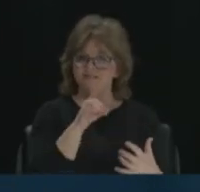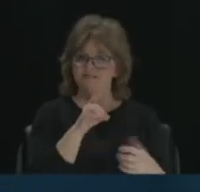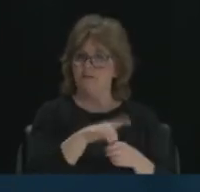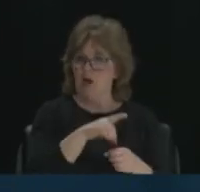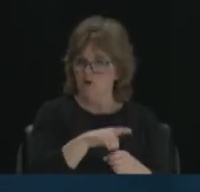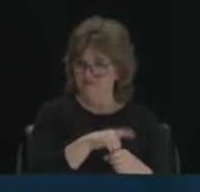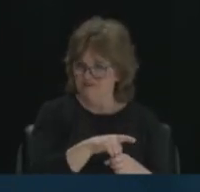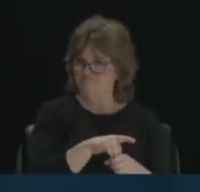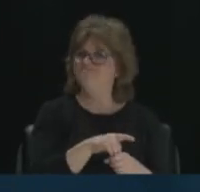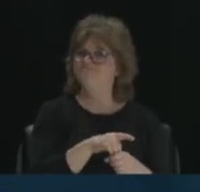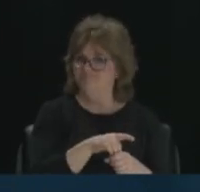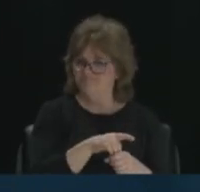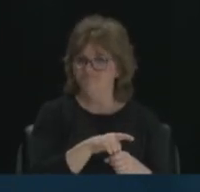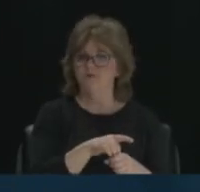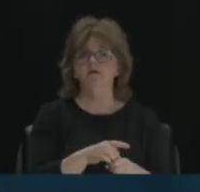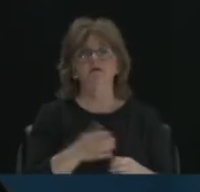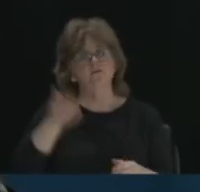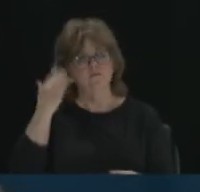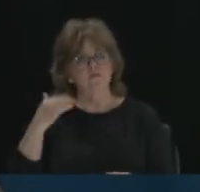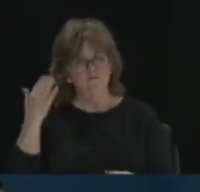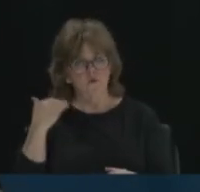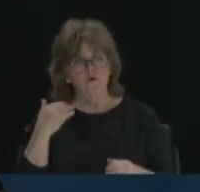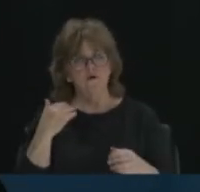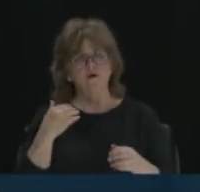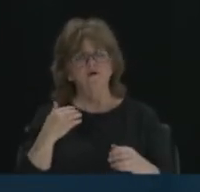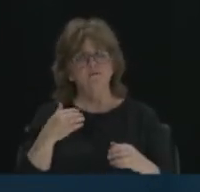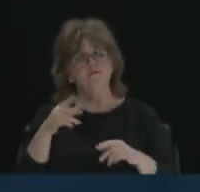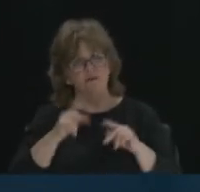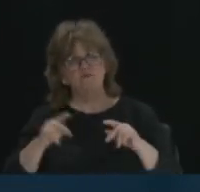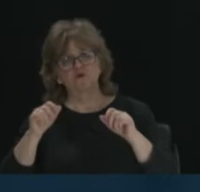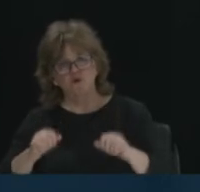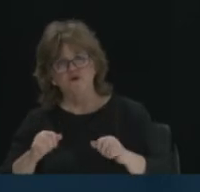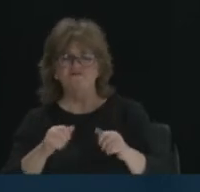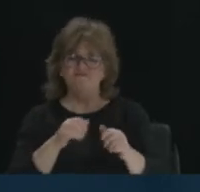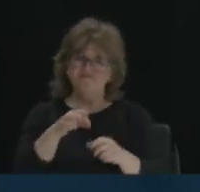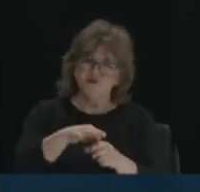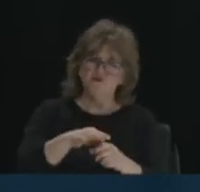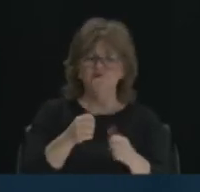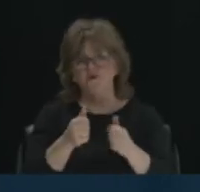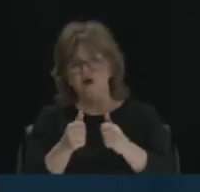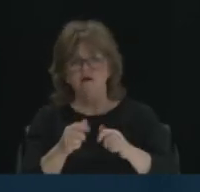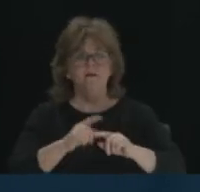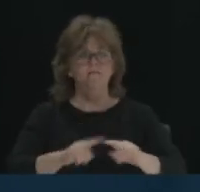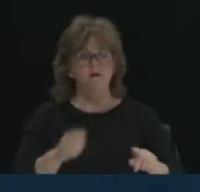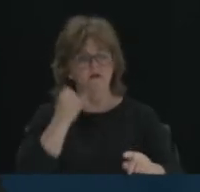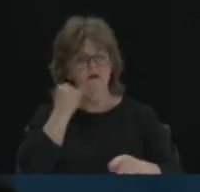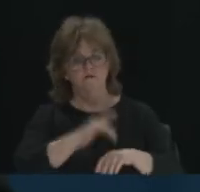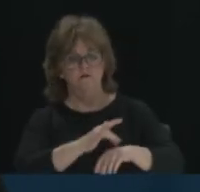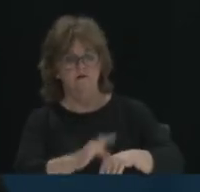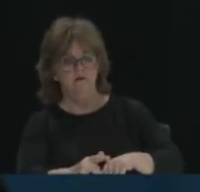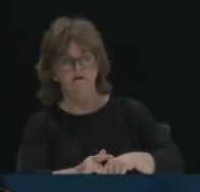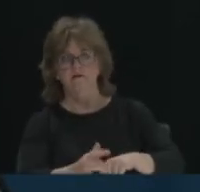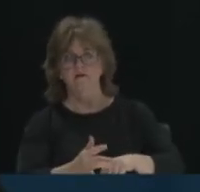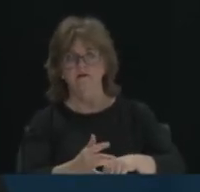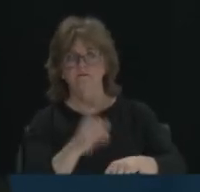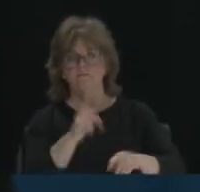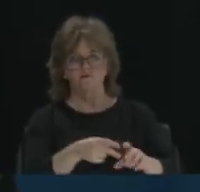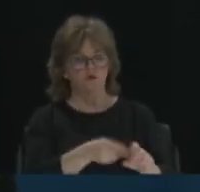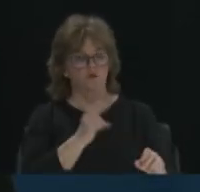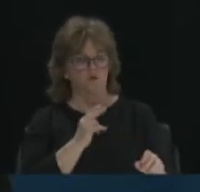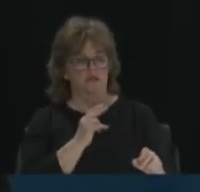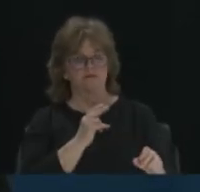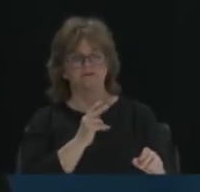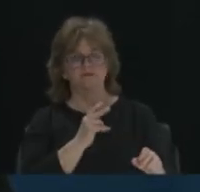run for those particular. Now, before anybody could run before, but then if there was a vacant seat, somebody who doesn't even